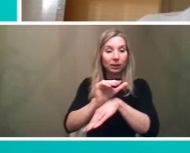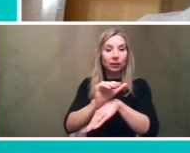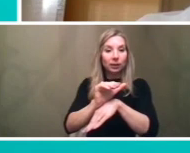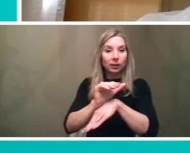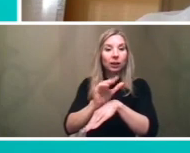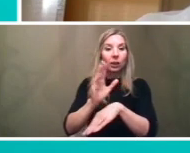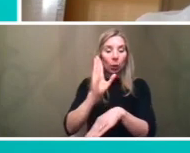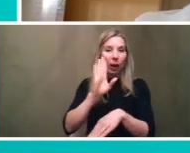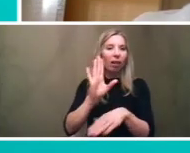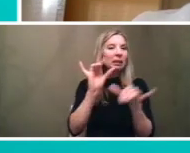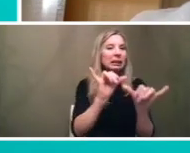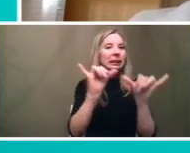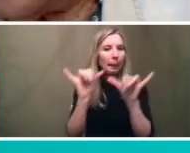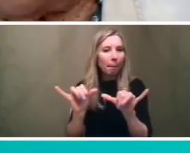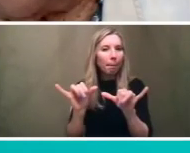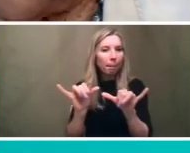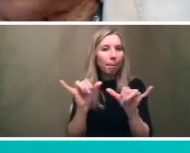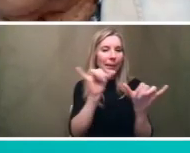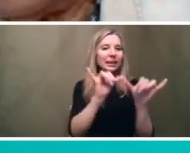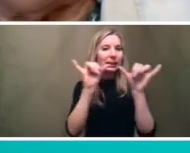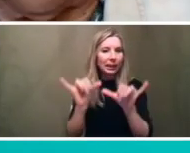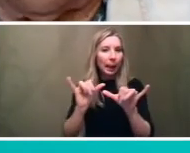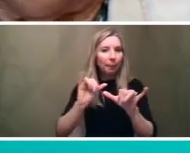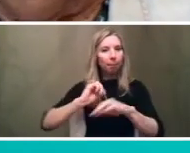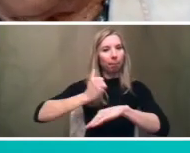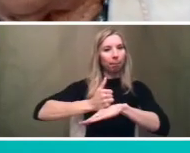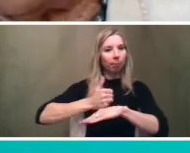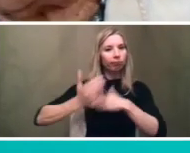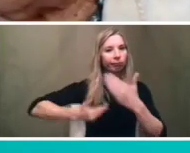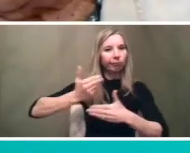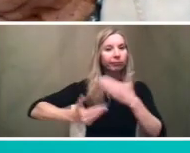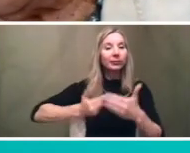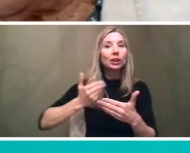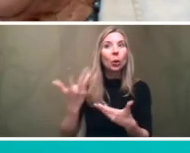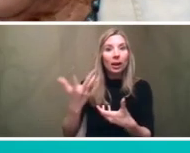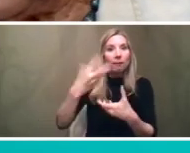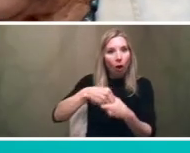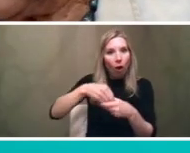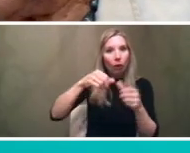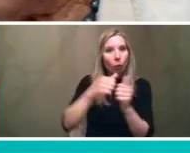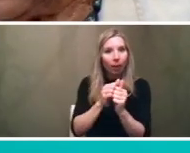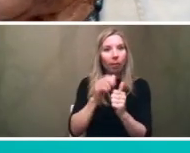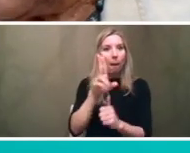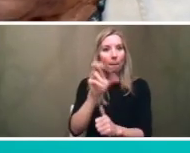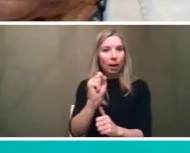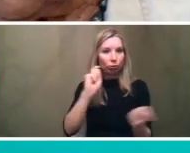follow the same uh follow the same format so be a part of the bus revolution um